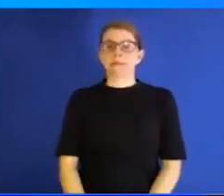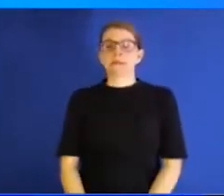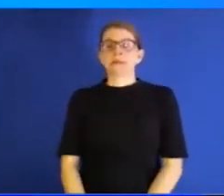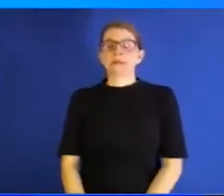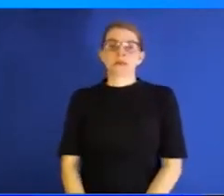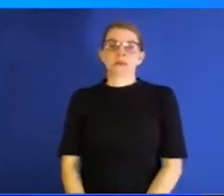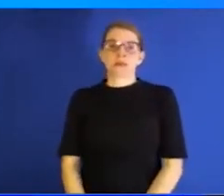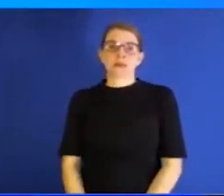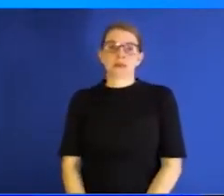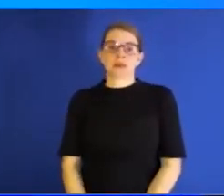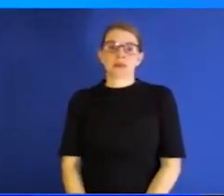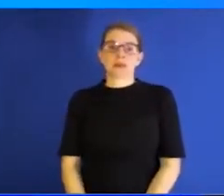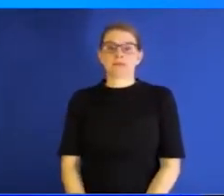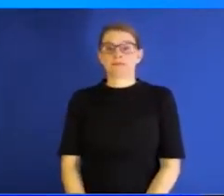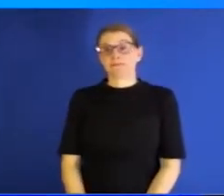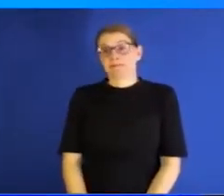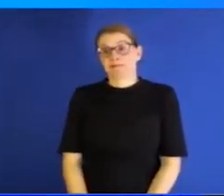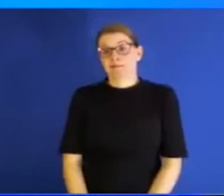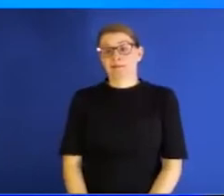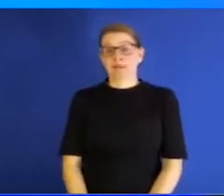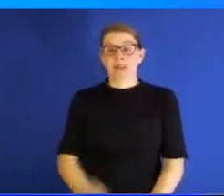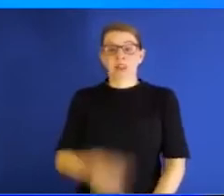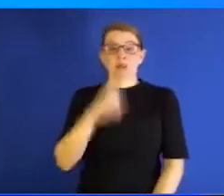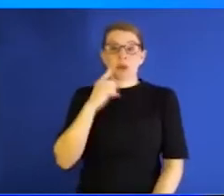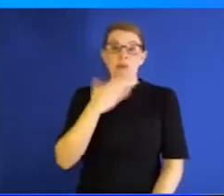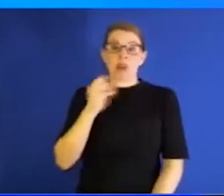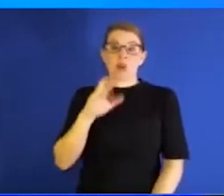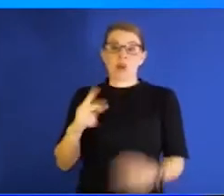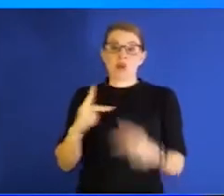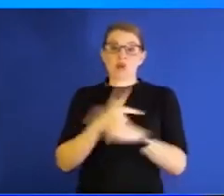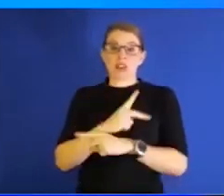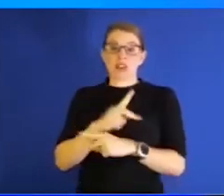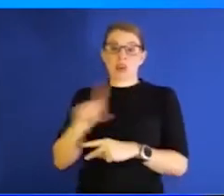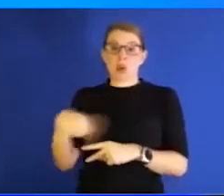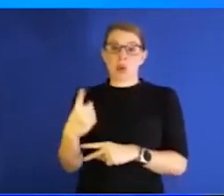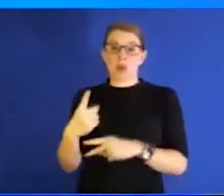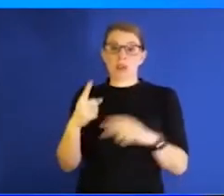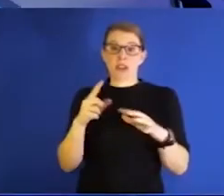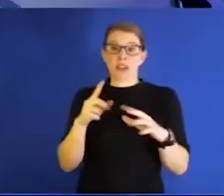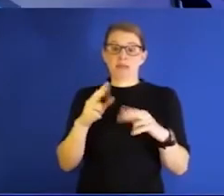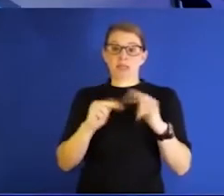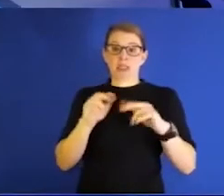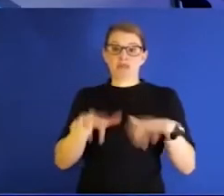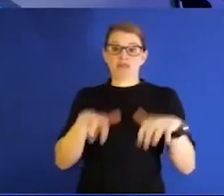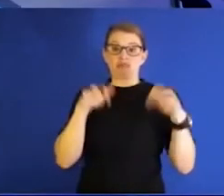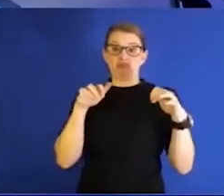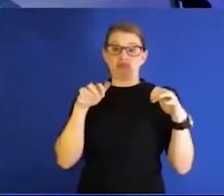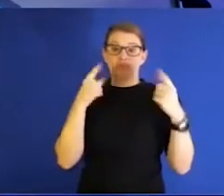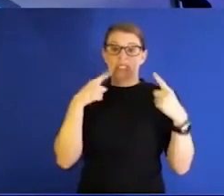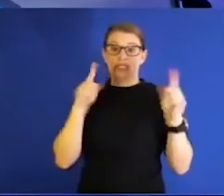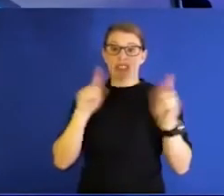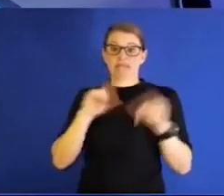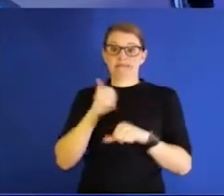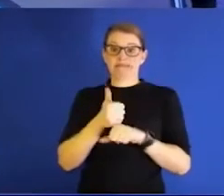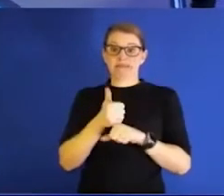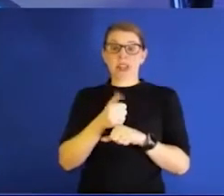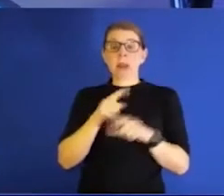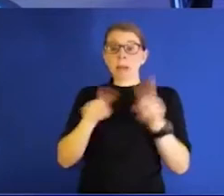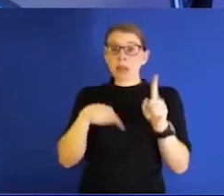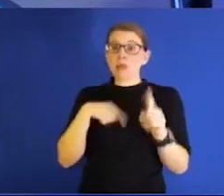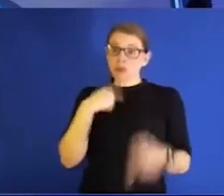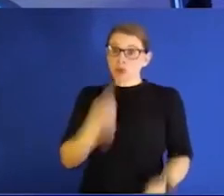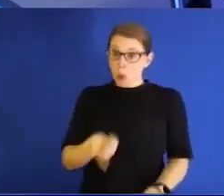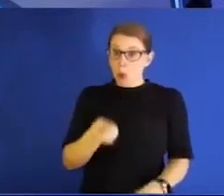And for better or worse, we frankly are the only venue in the Big 12 that has done this successfully. Well, and you gave it all to the students, right? I mean, you